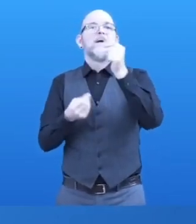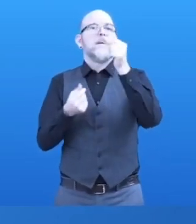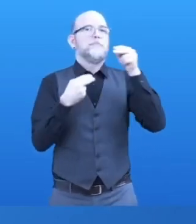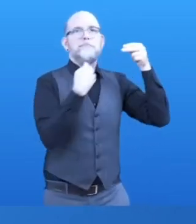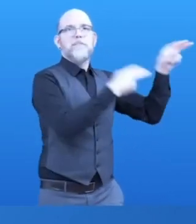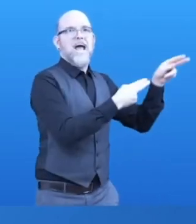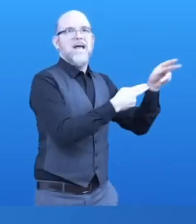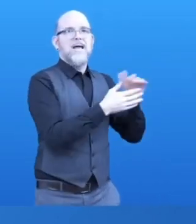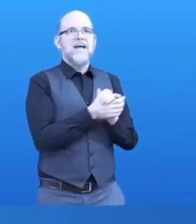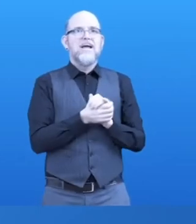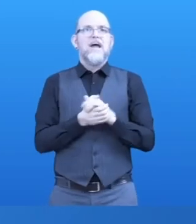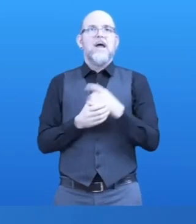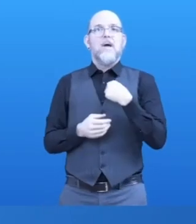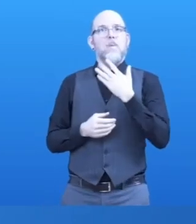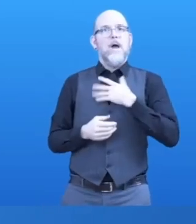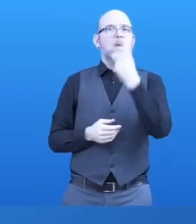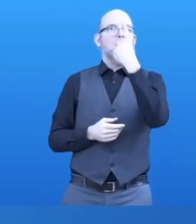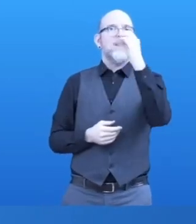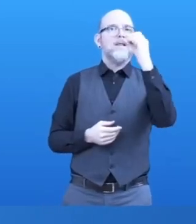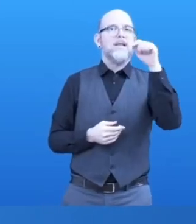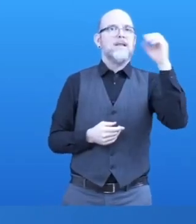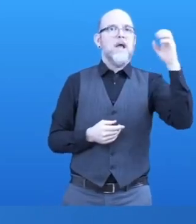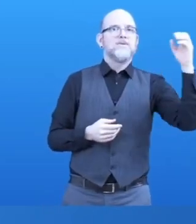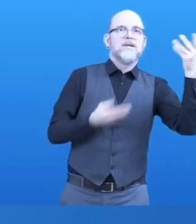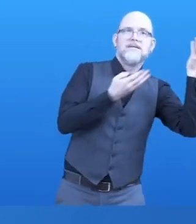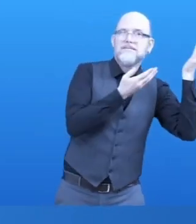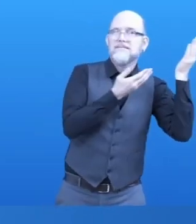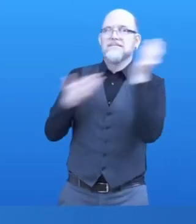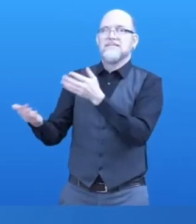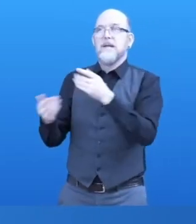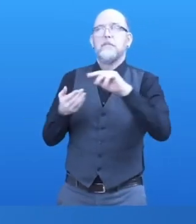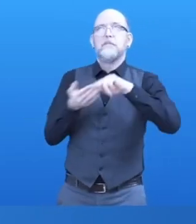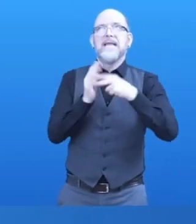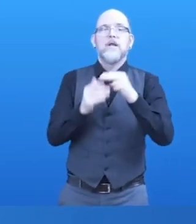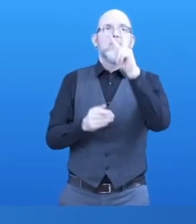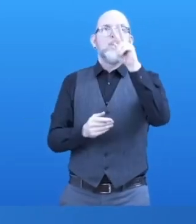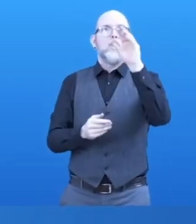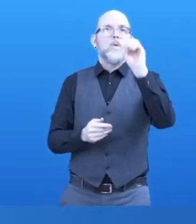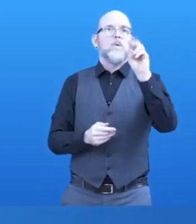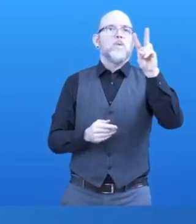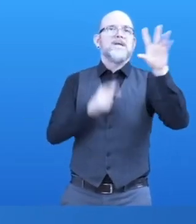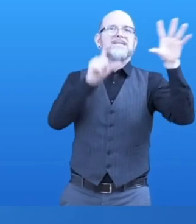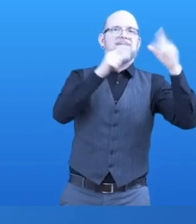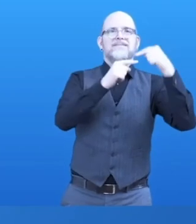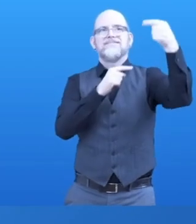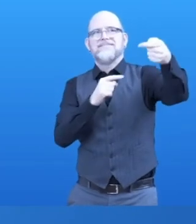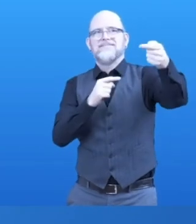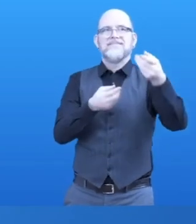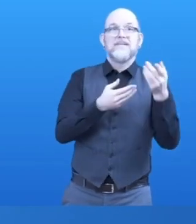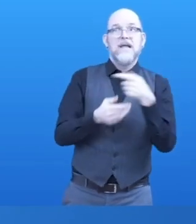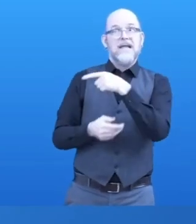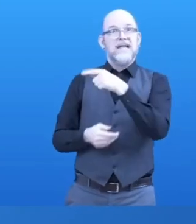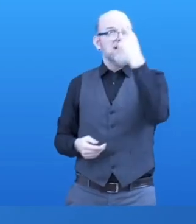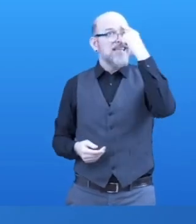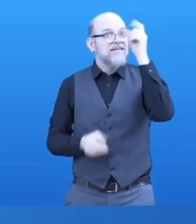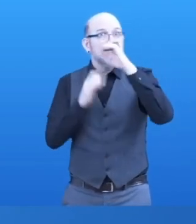in 2027. And now imagine, you were said blind school child in 2027, asking for a